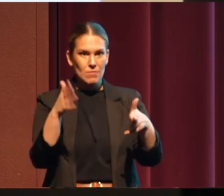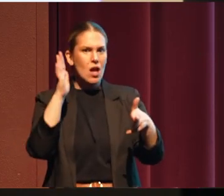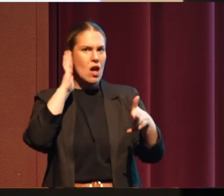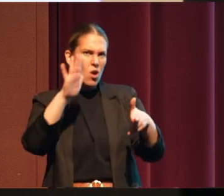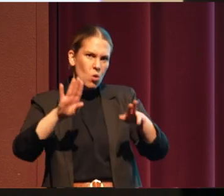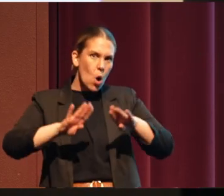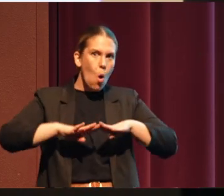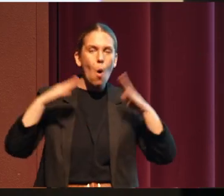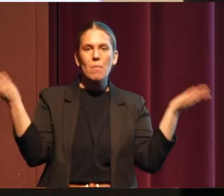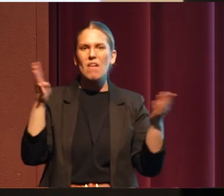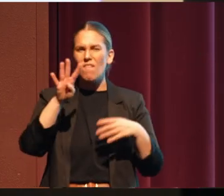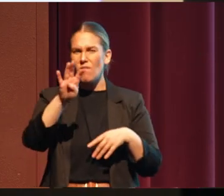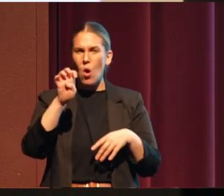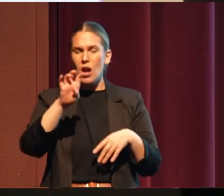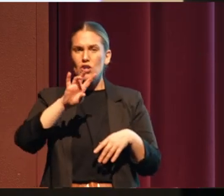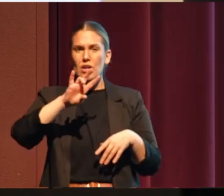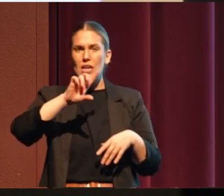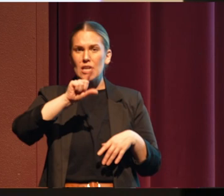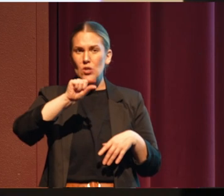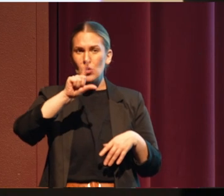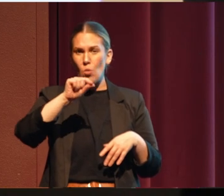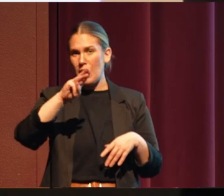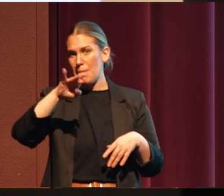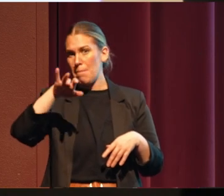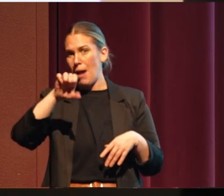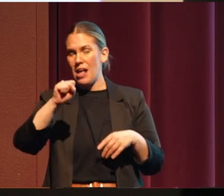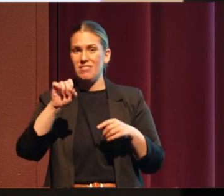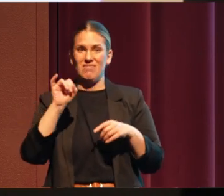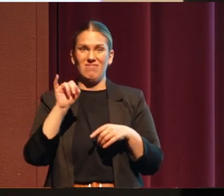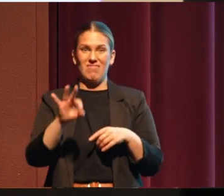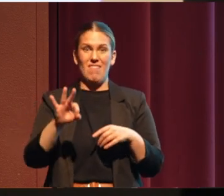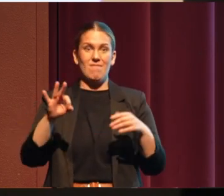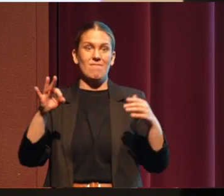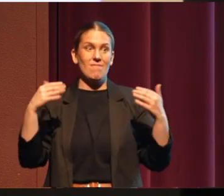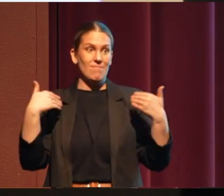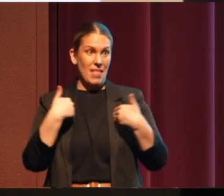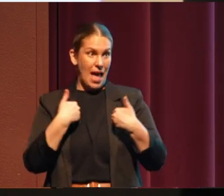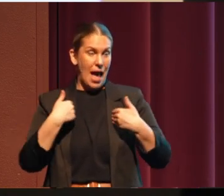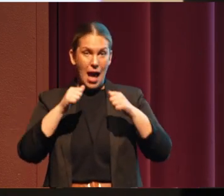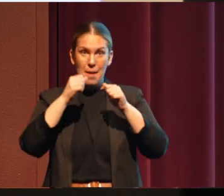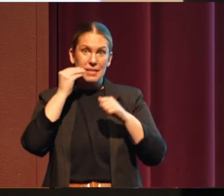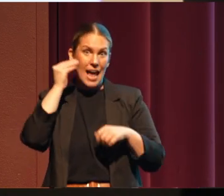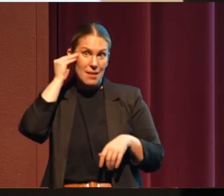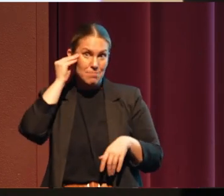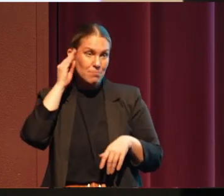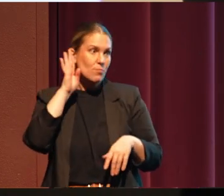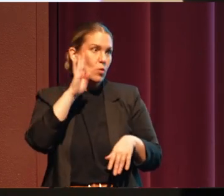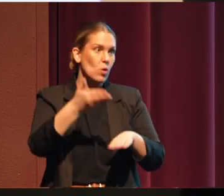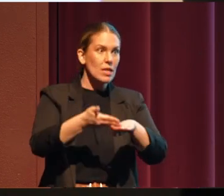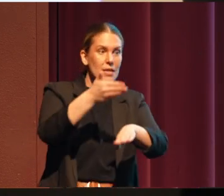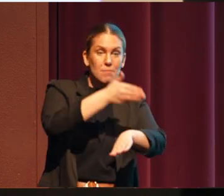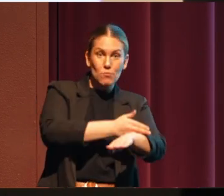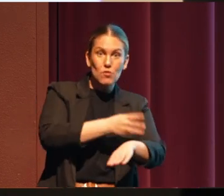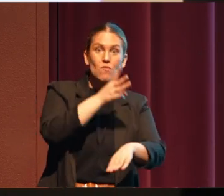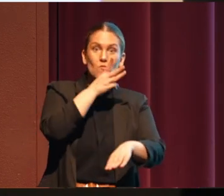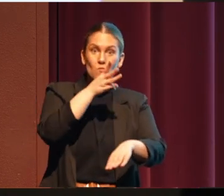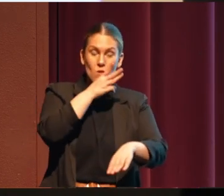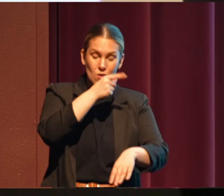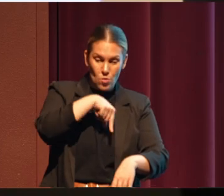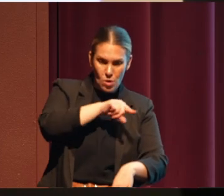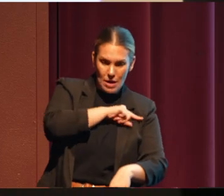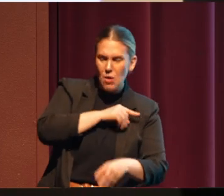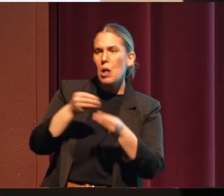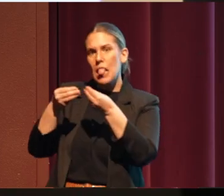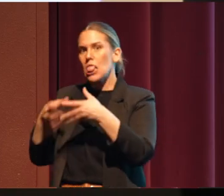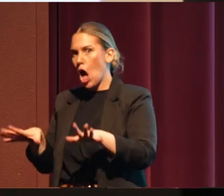420 miles of historical habitat. It's going to improve water quality. There will be a loss of